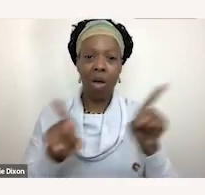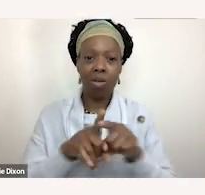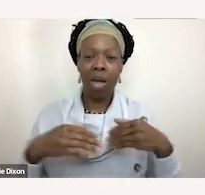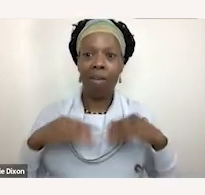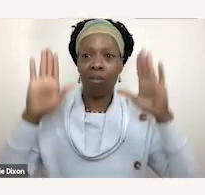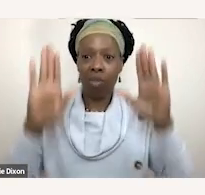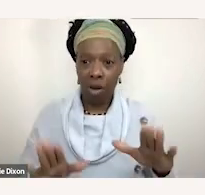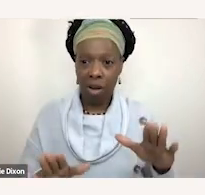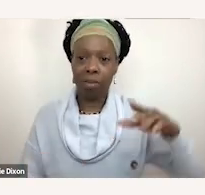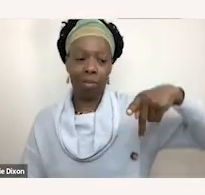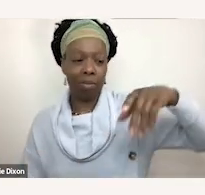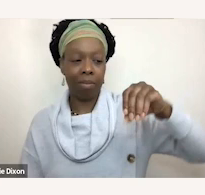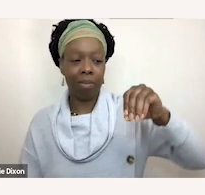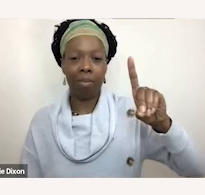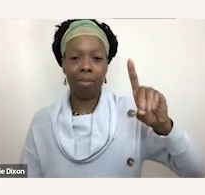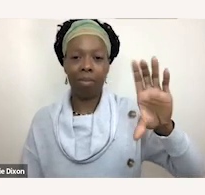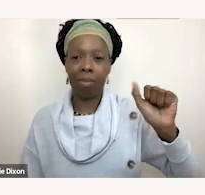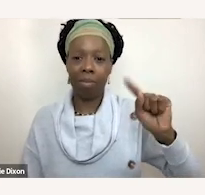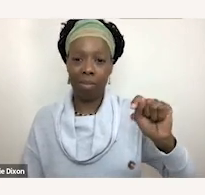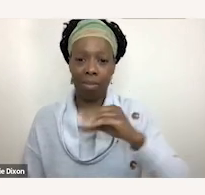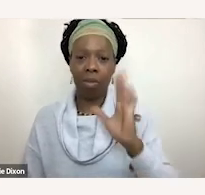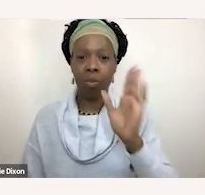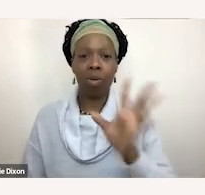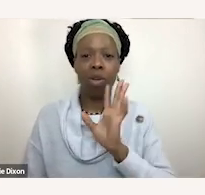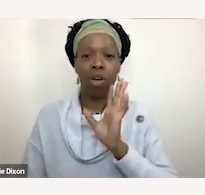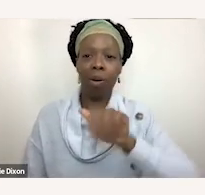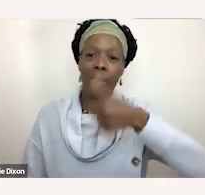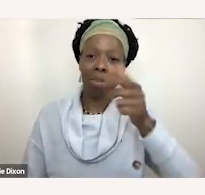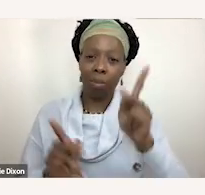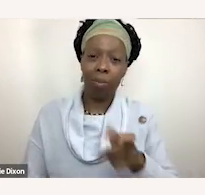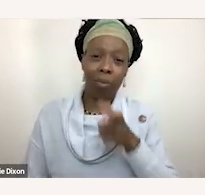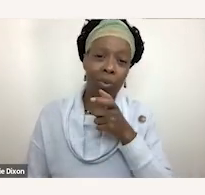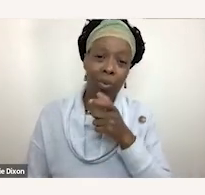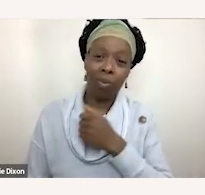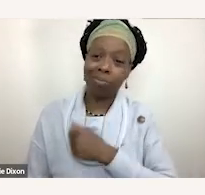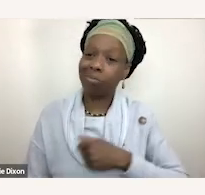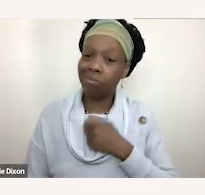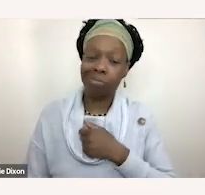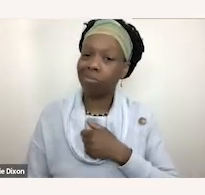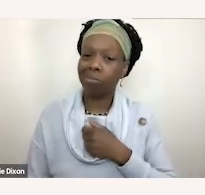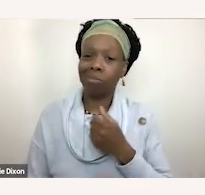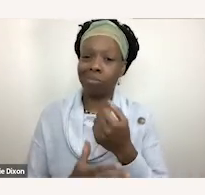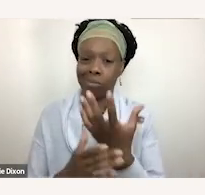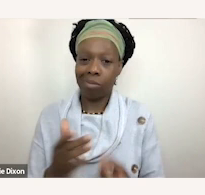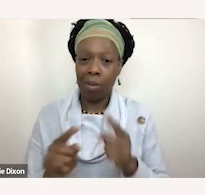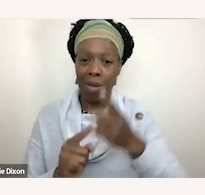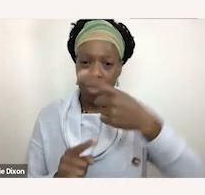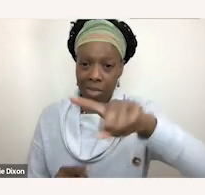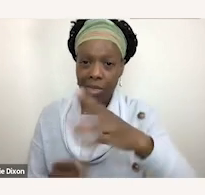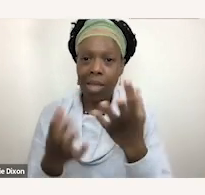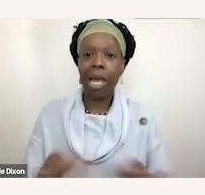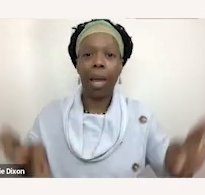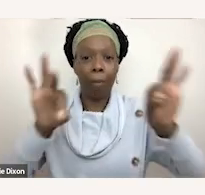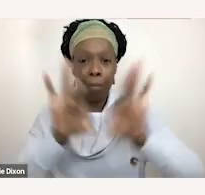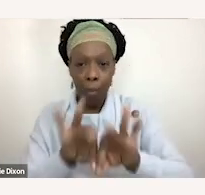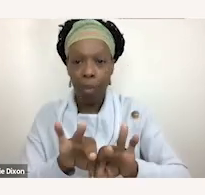of these other folks um who unfortunately like are no longer with us but they were absolutely crucial to